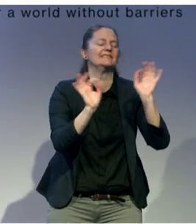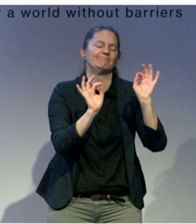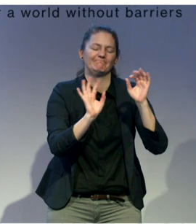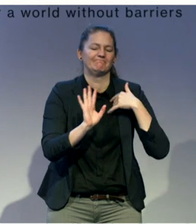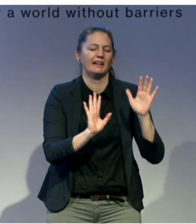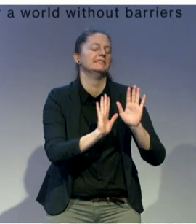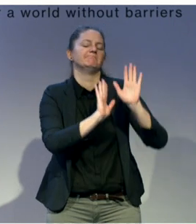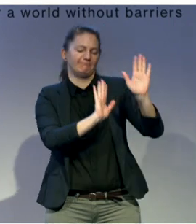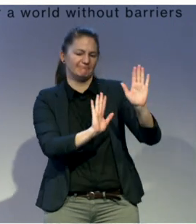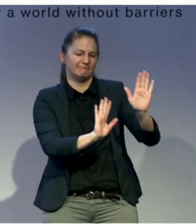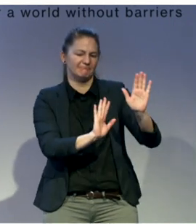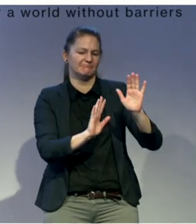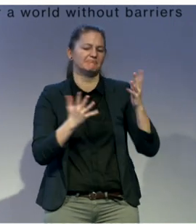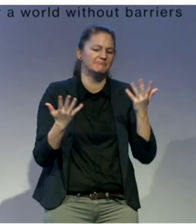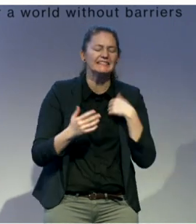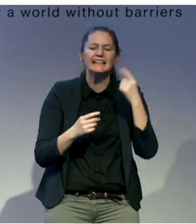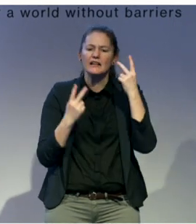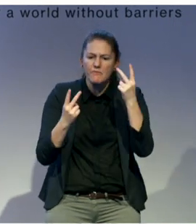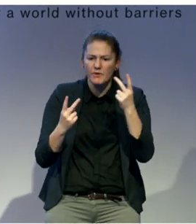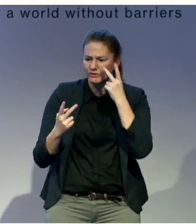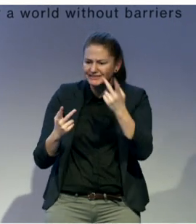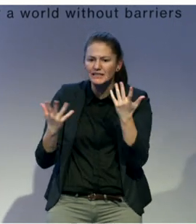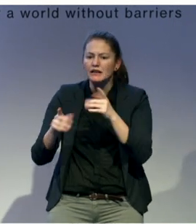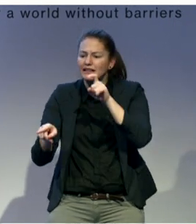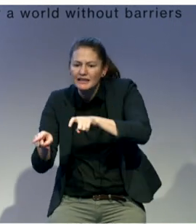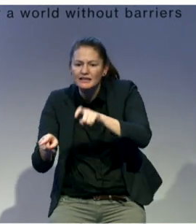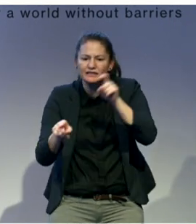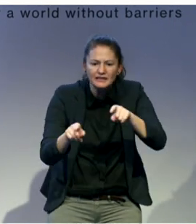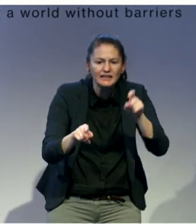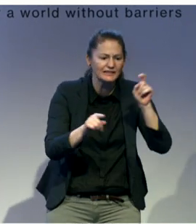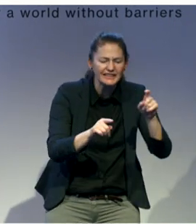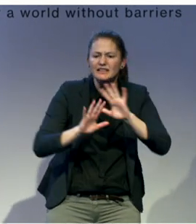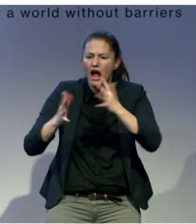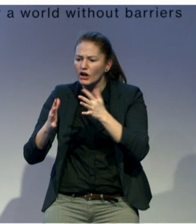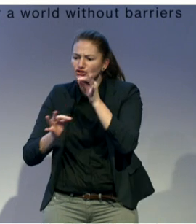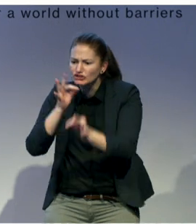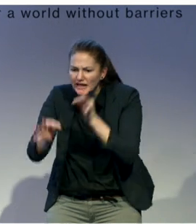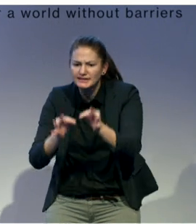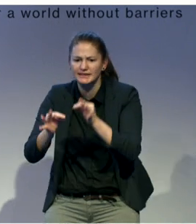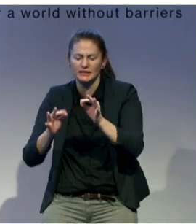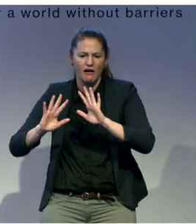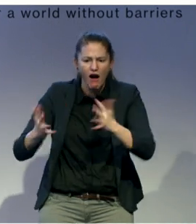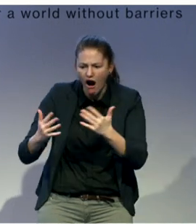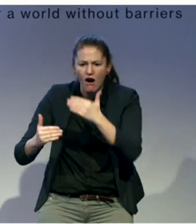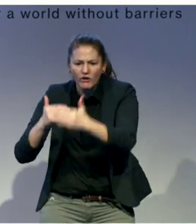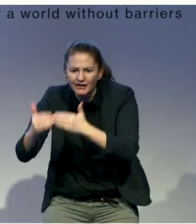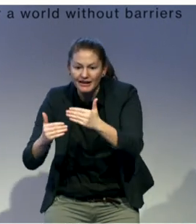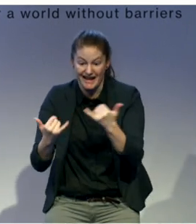understanding the context and identifying the most strategic entry points for challenging the status quo.